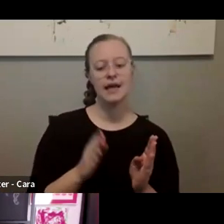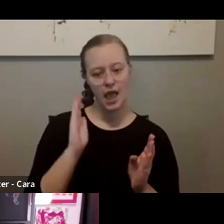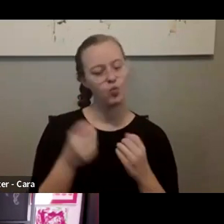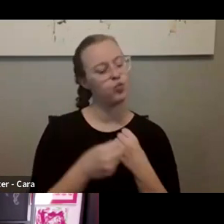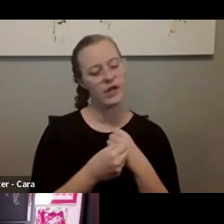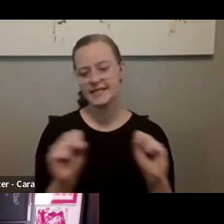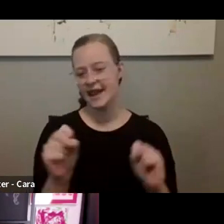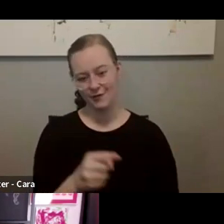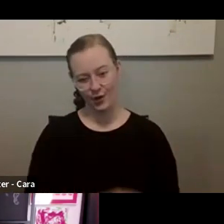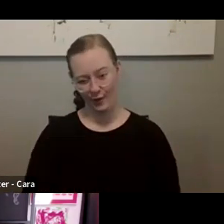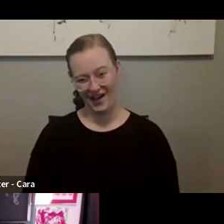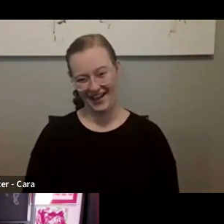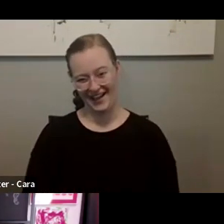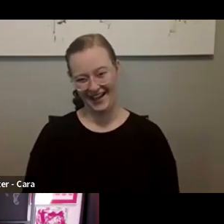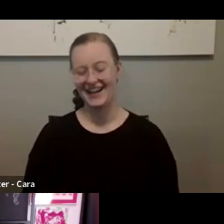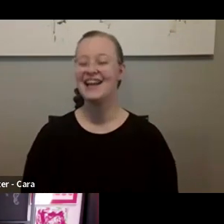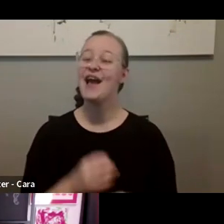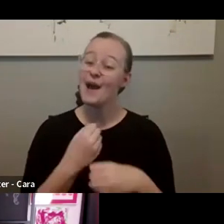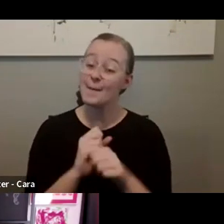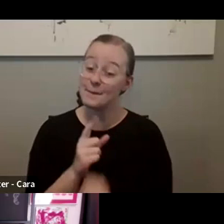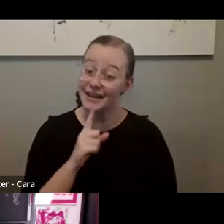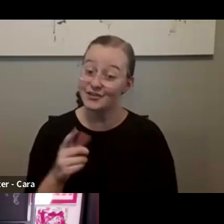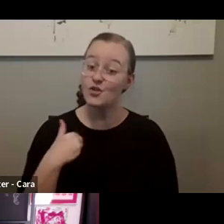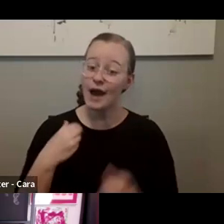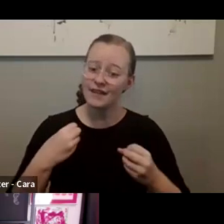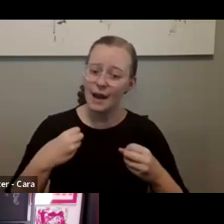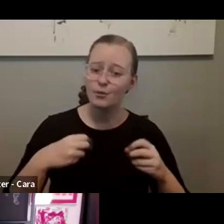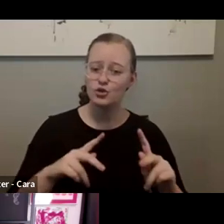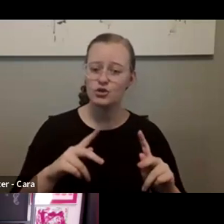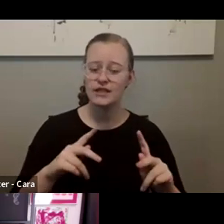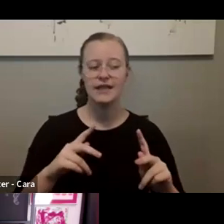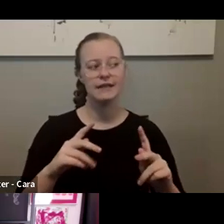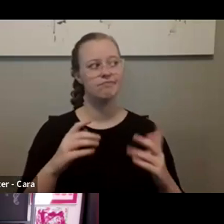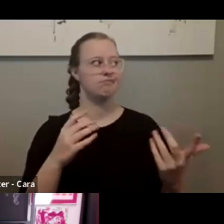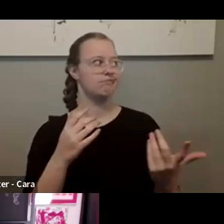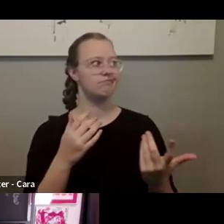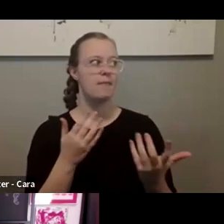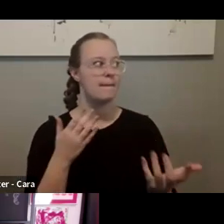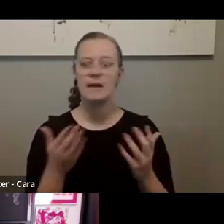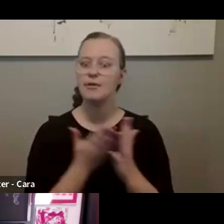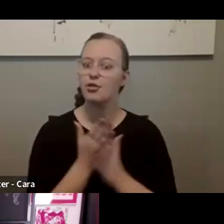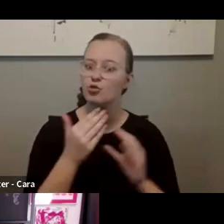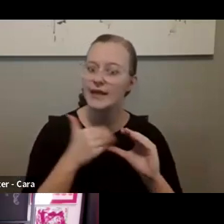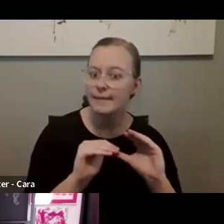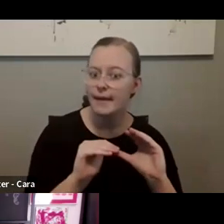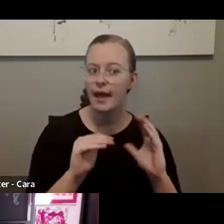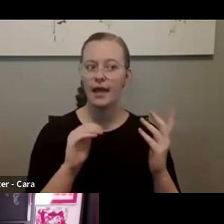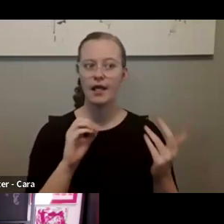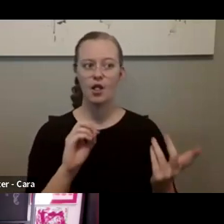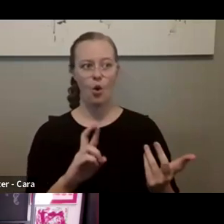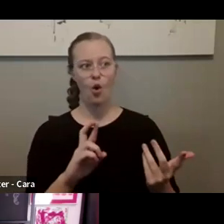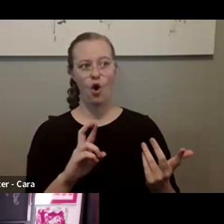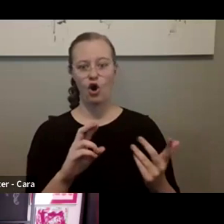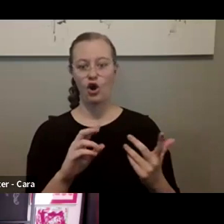Right. So making sure that you have an opportunity, if it's via email or if you're able to have like a prep